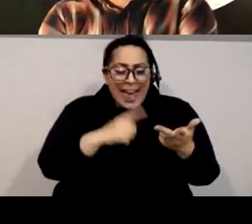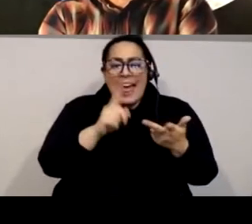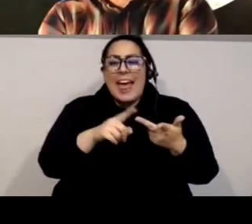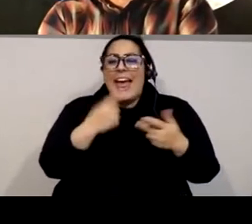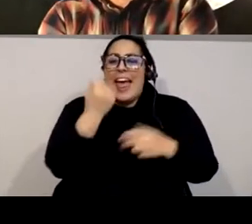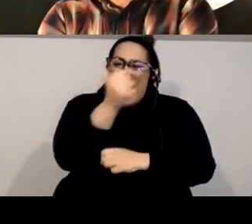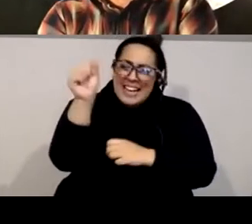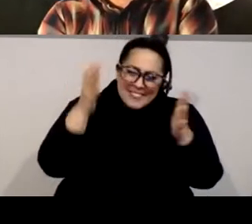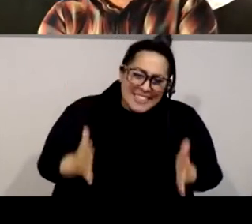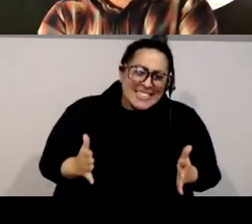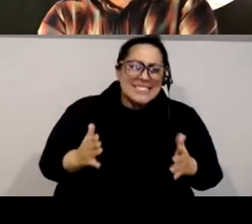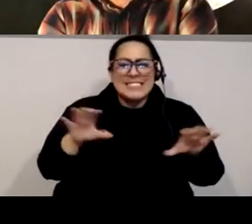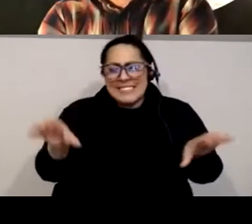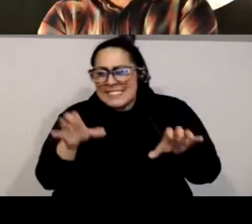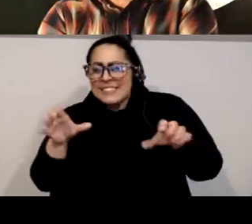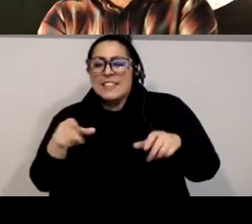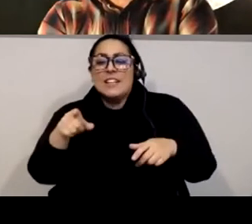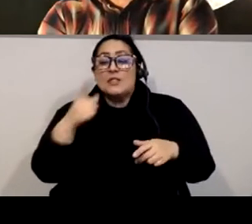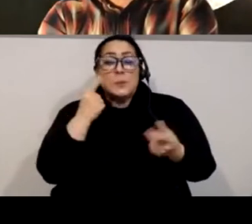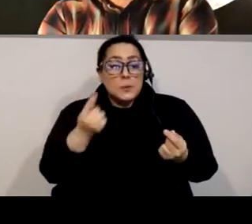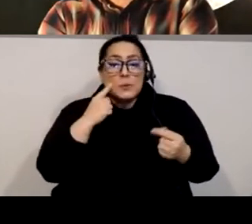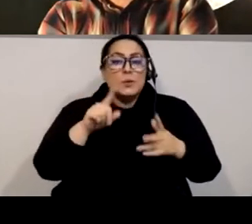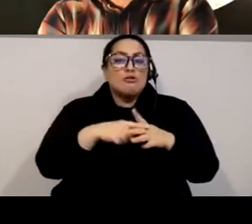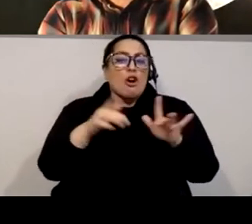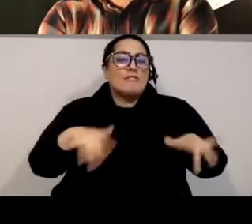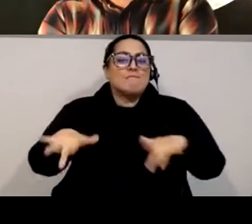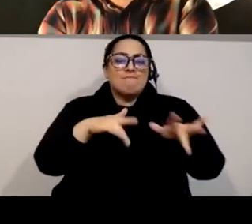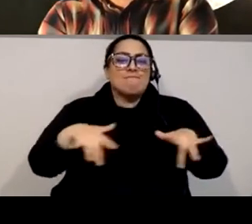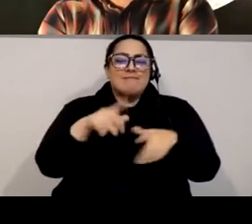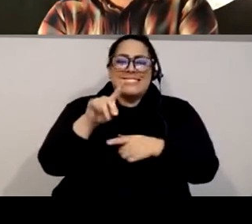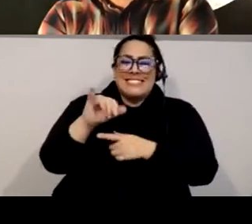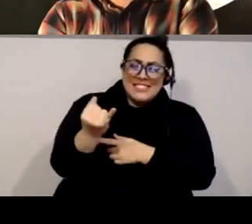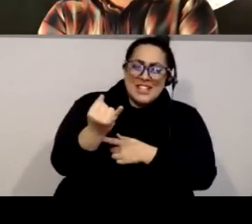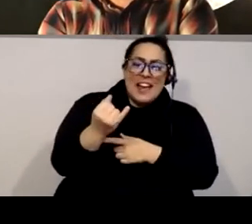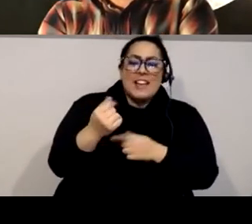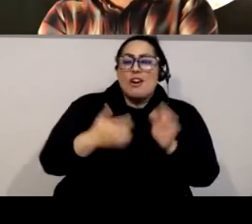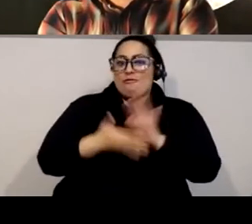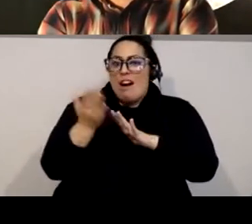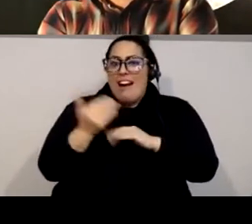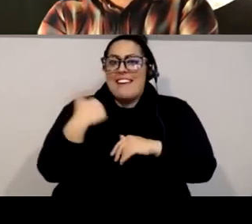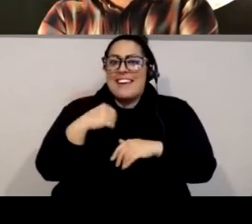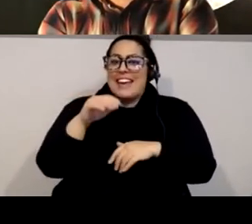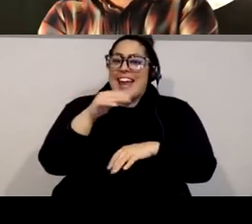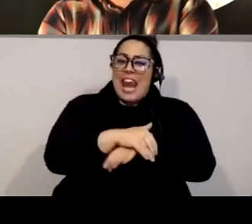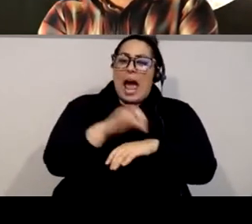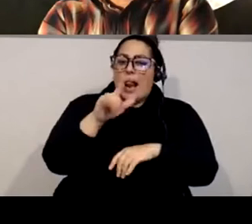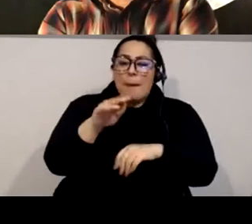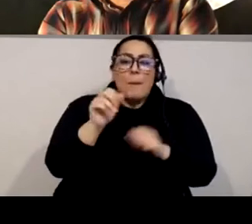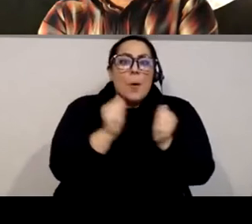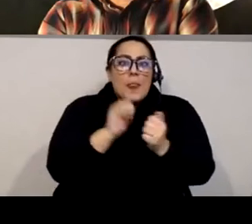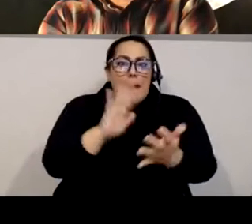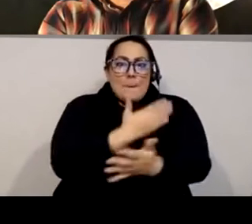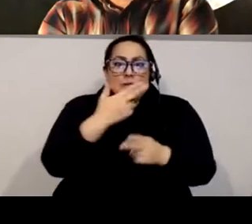America via their long-running monthly nightclub series, Basement Bhangra, which I miss.